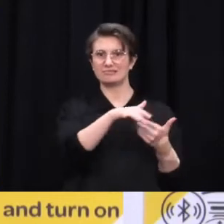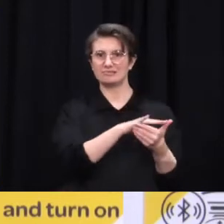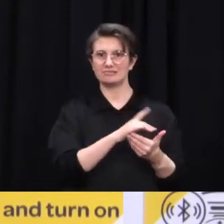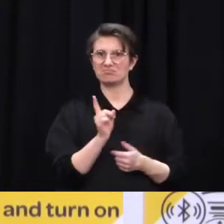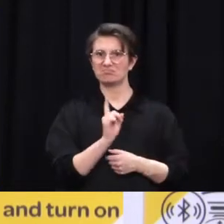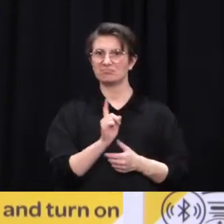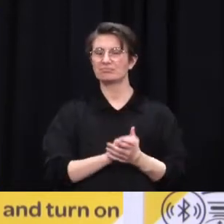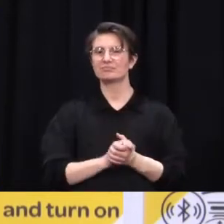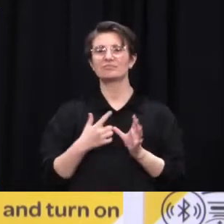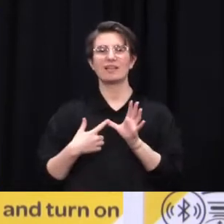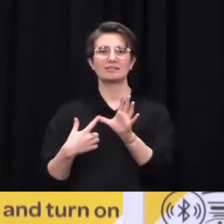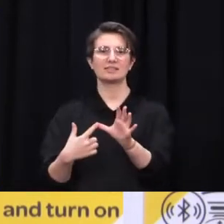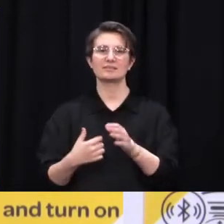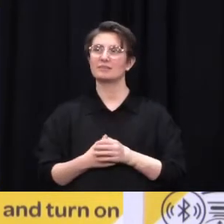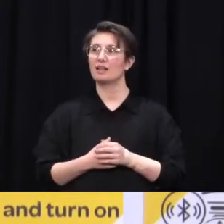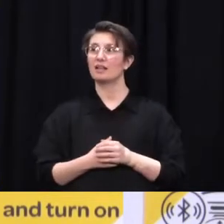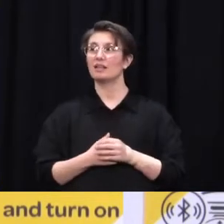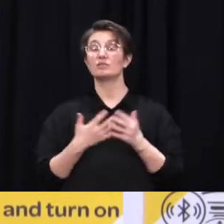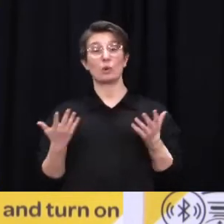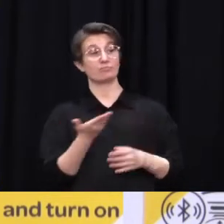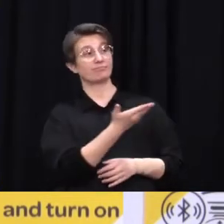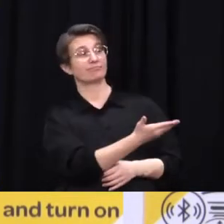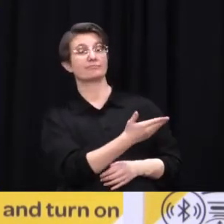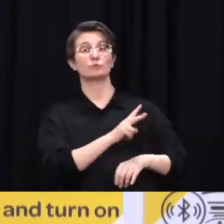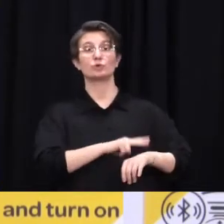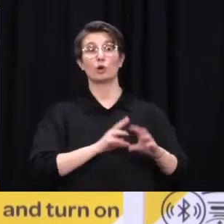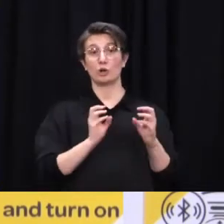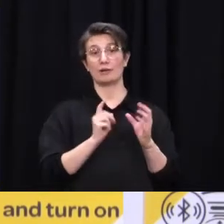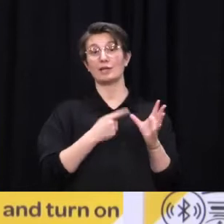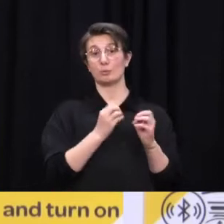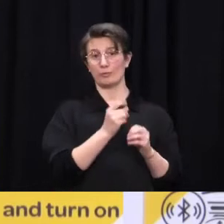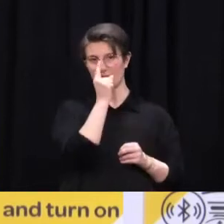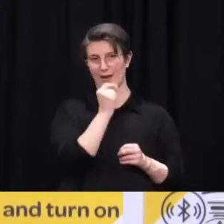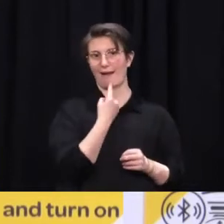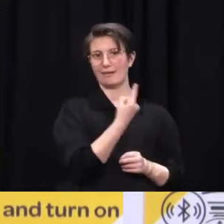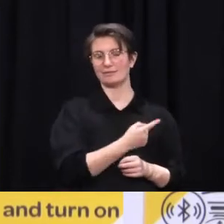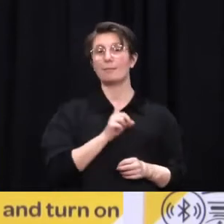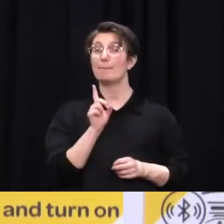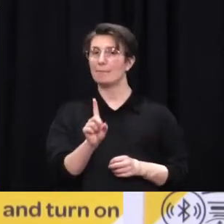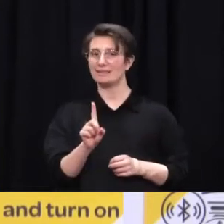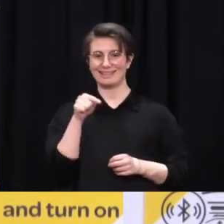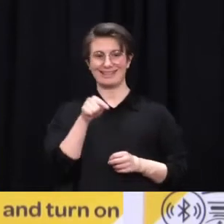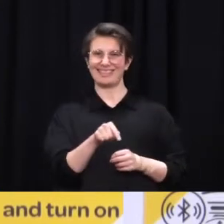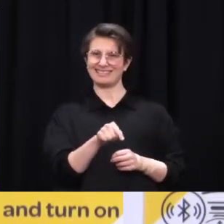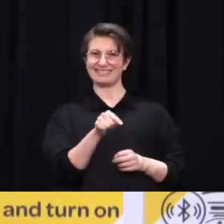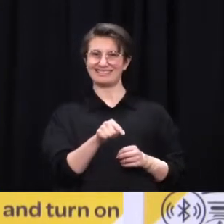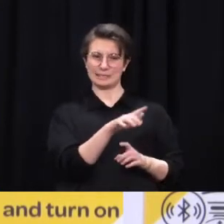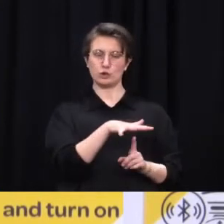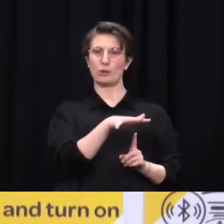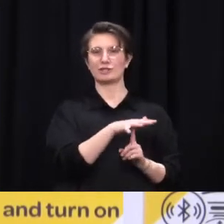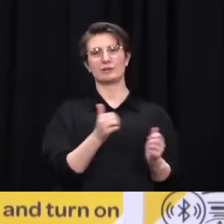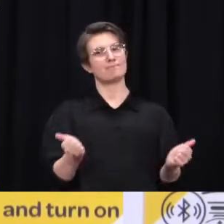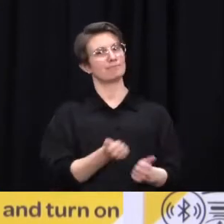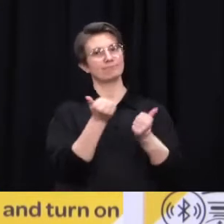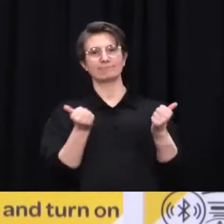note about this particular group of cases that we are dealing with is we are seeing more large events and more large gatherings